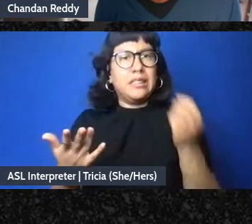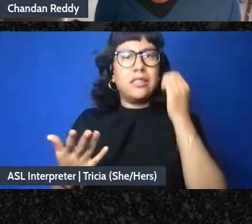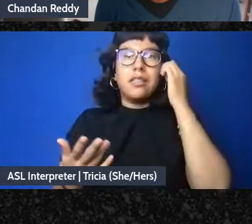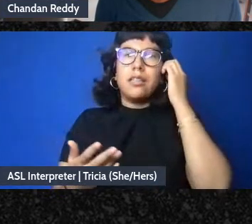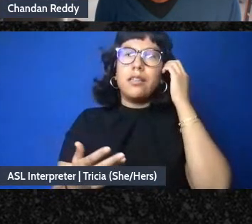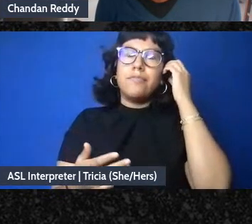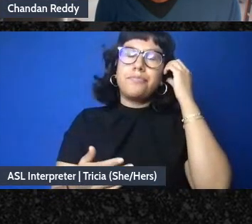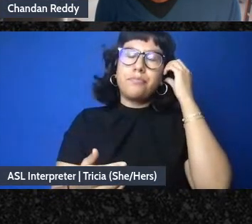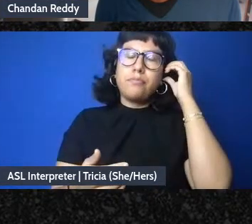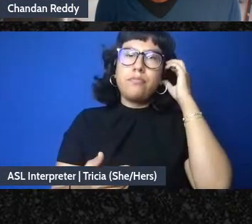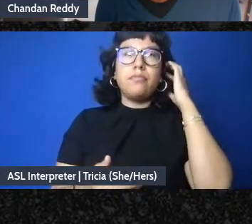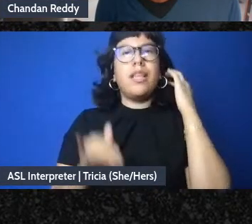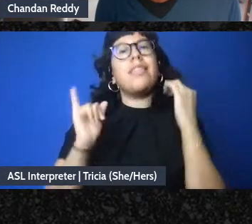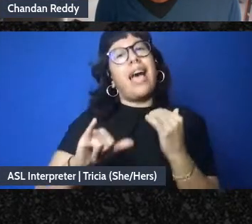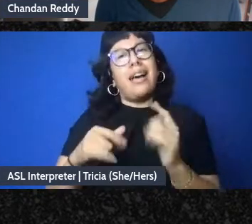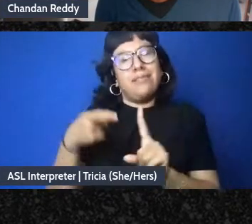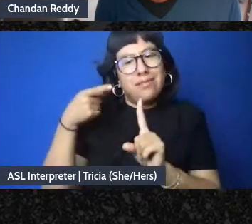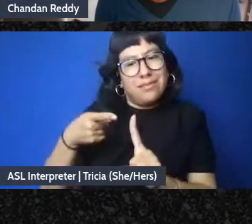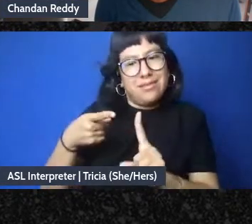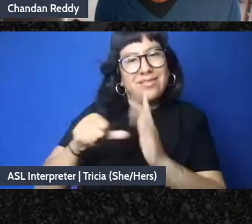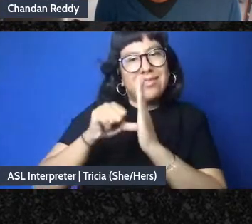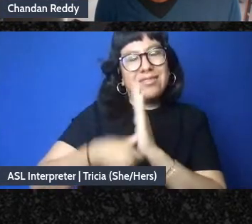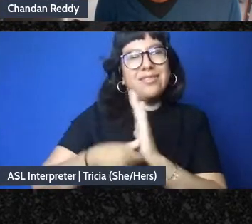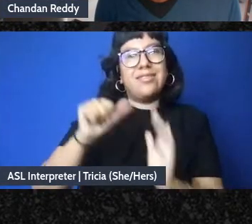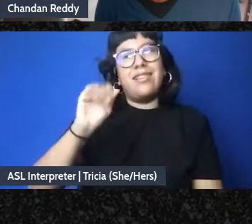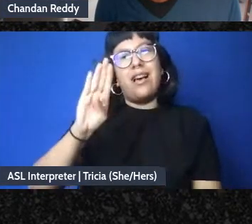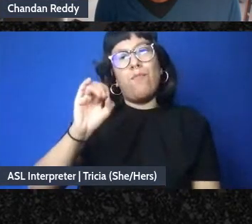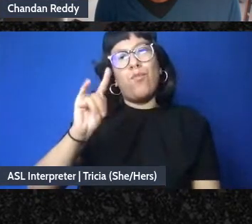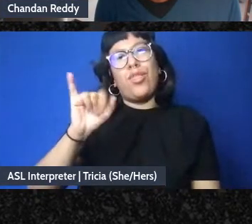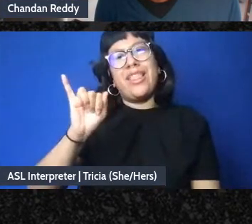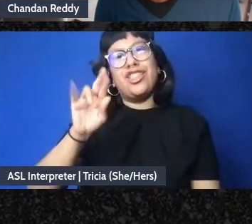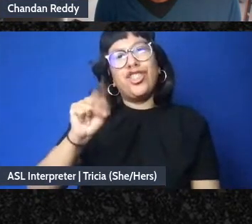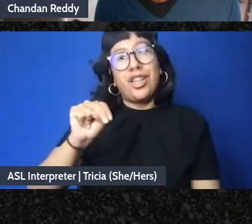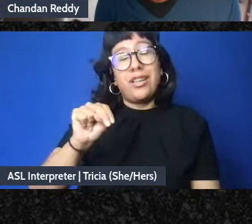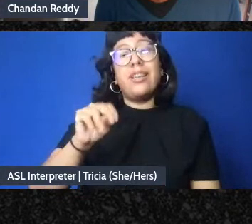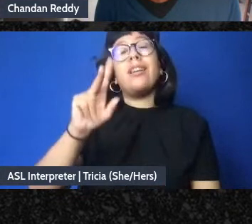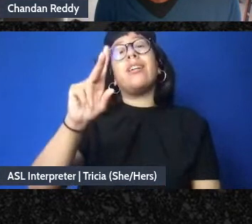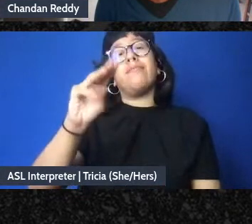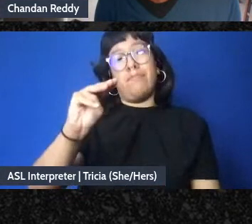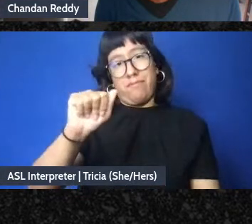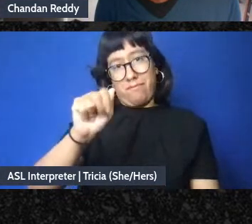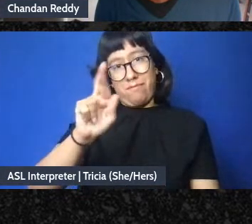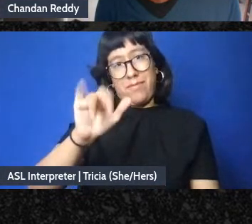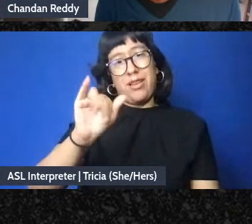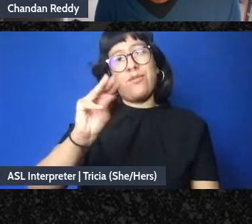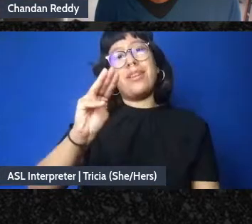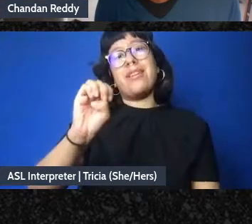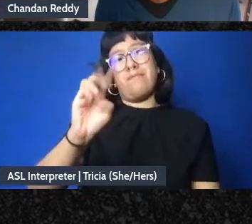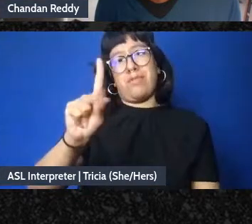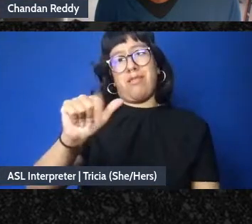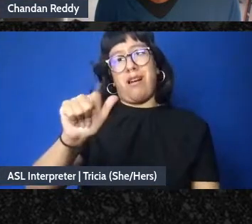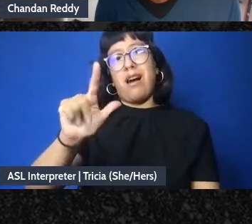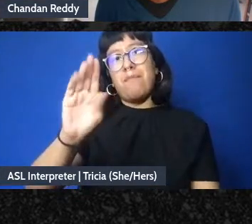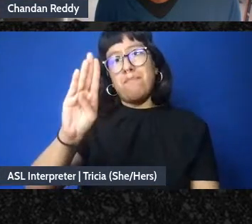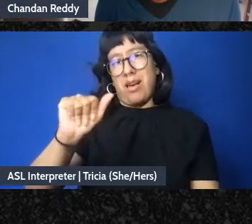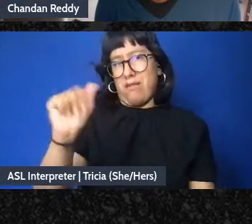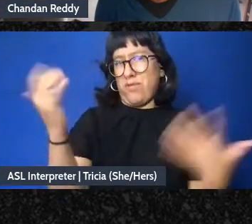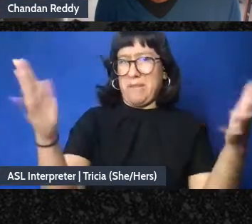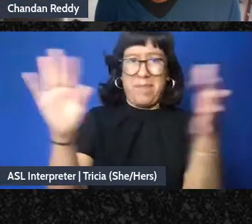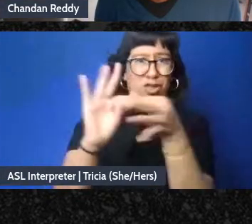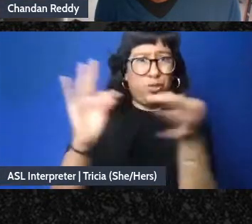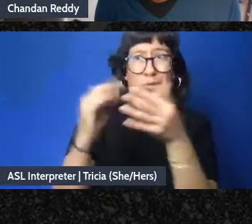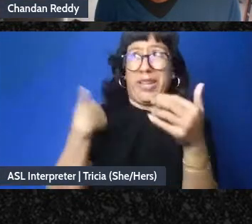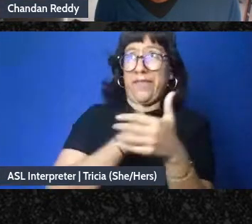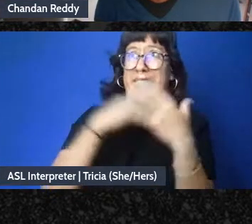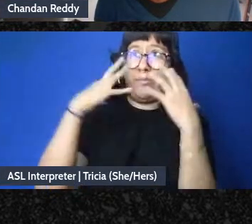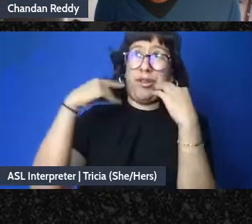this is the heart of abolition to me is Miriam Kaba talks about this like we spent 250 years in this experiment and it hasn't stopped the